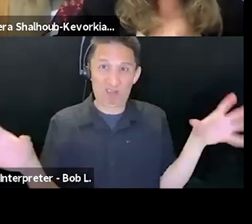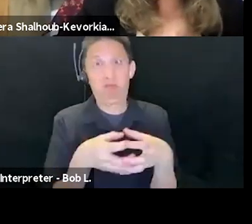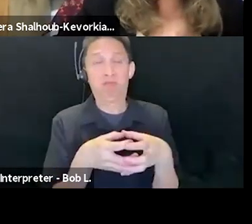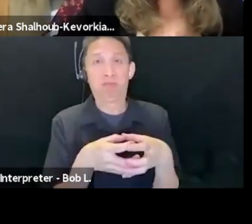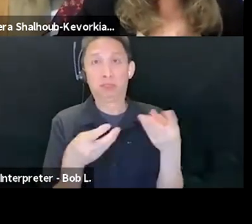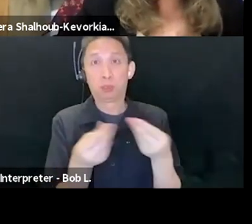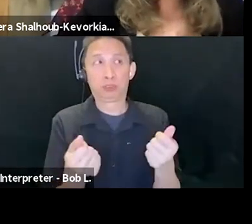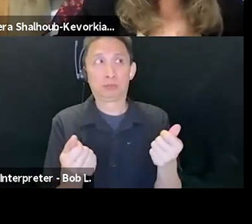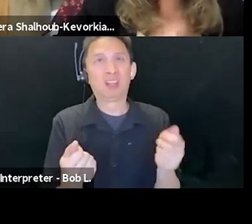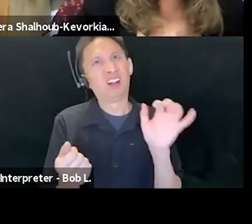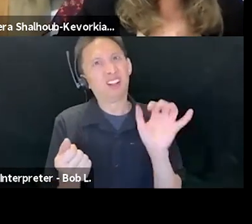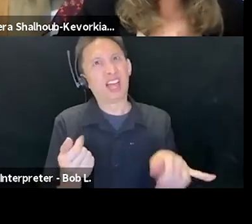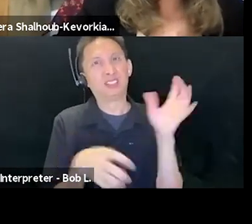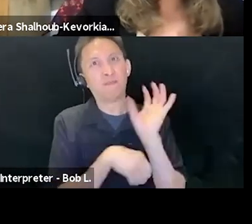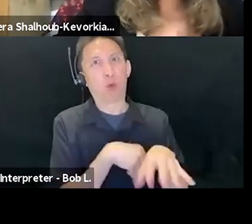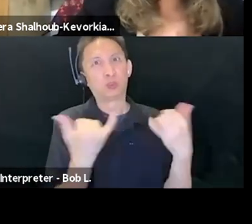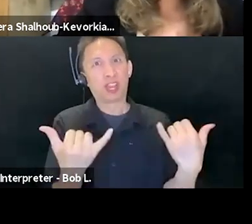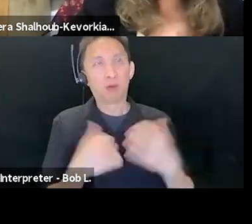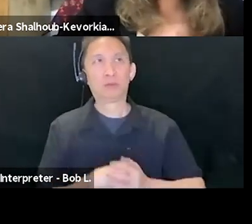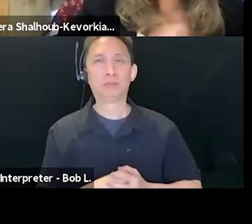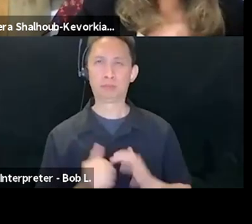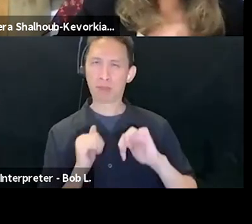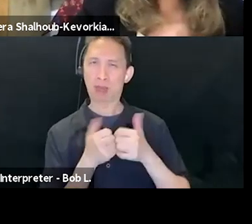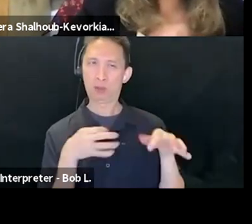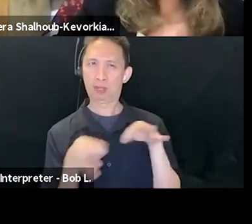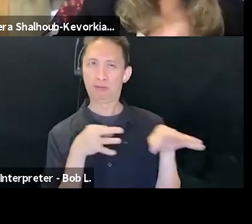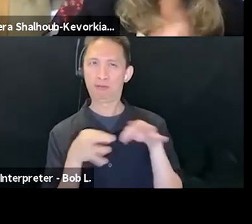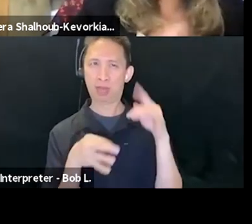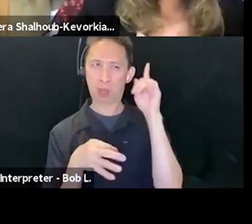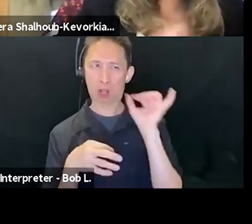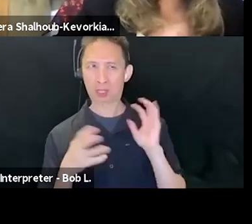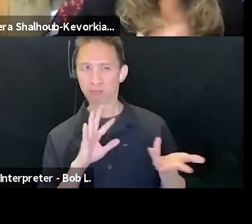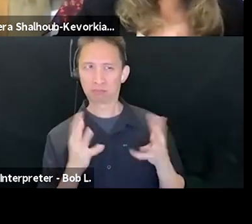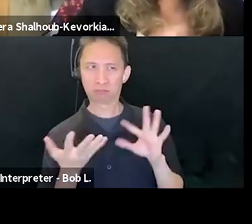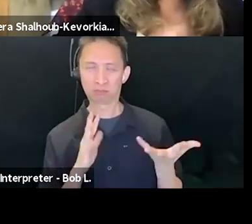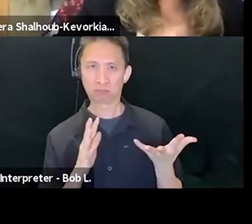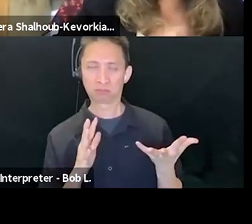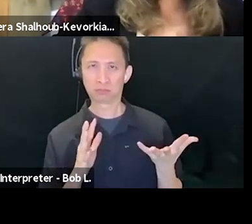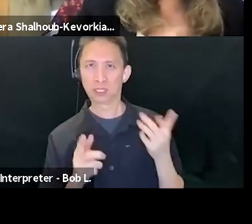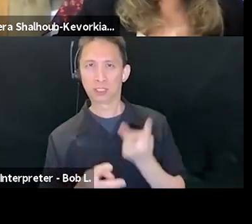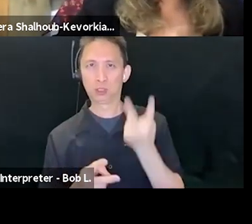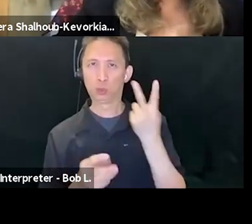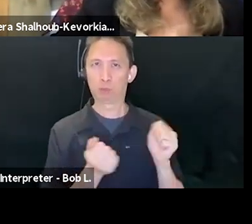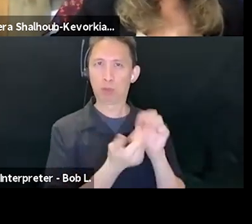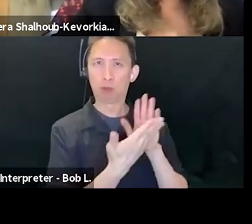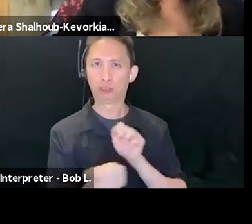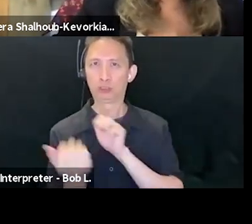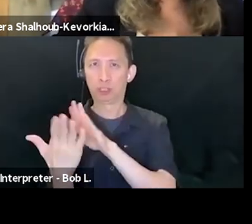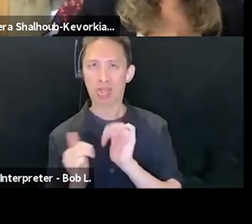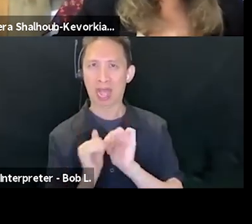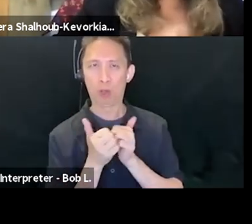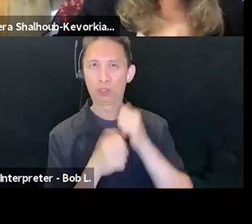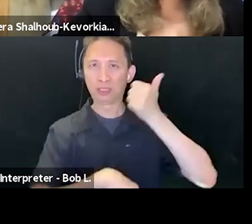now. And then the question of how does one define that one state? And we come back to this, these two ideas about how to understand the one state. The